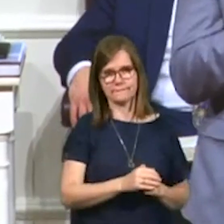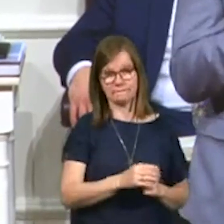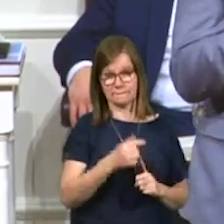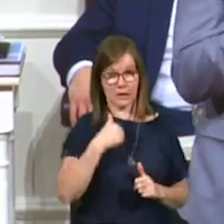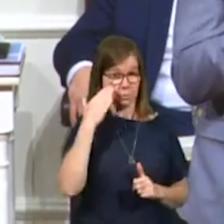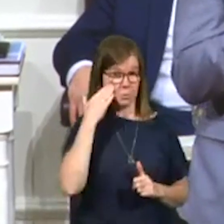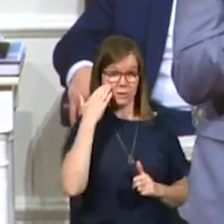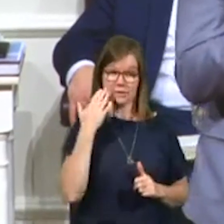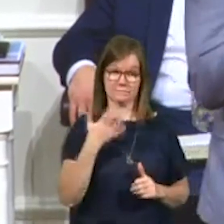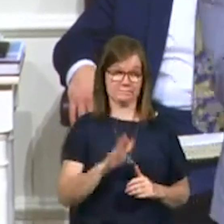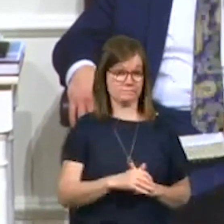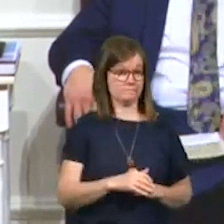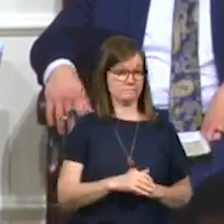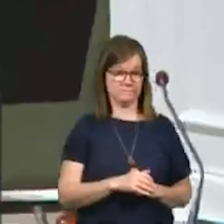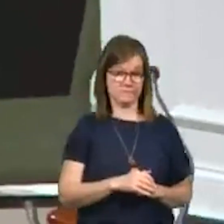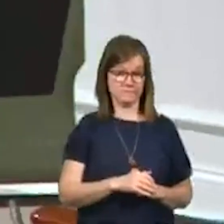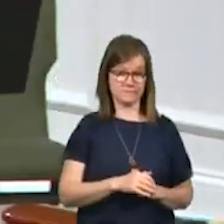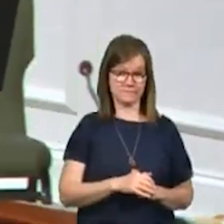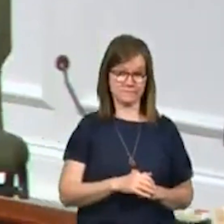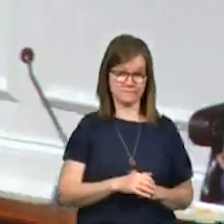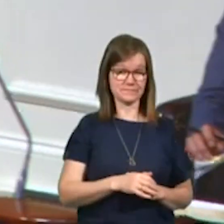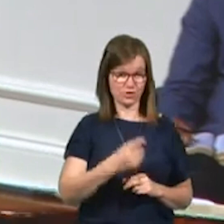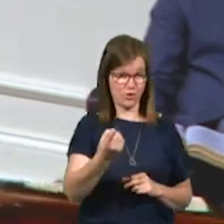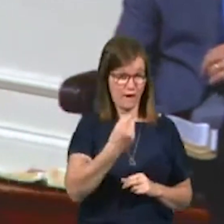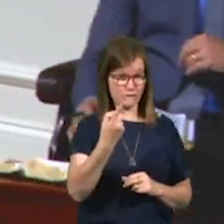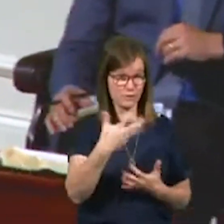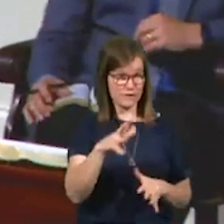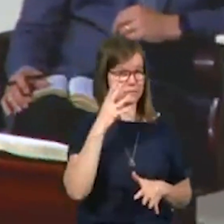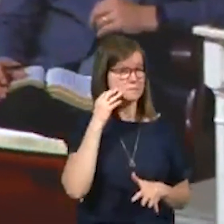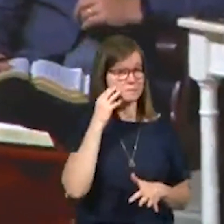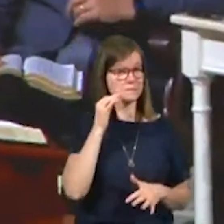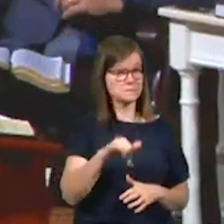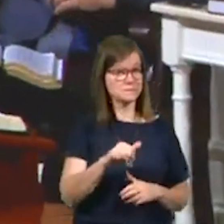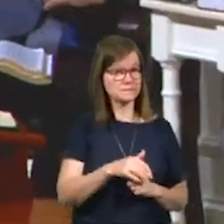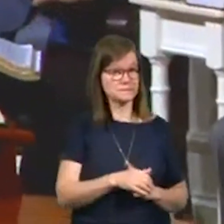I knew it. You ever, you ever been in that position?